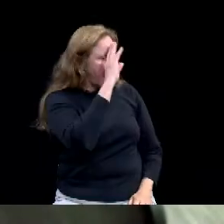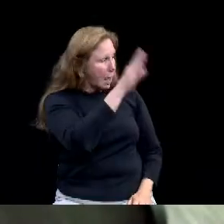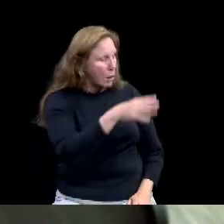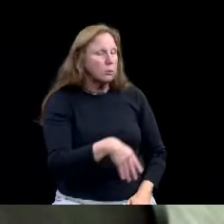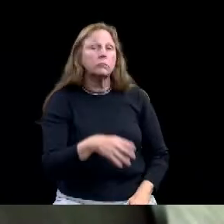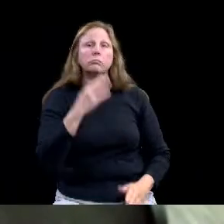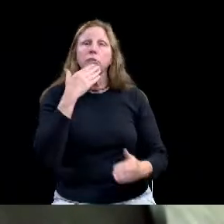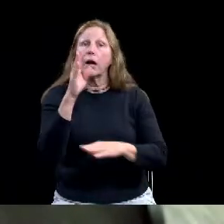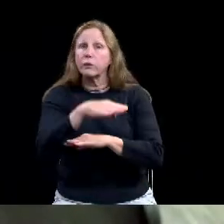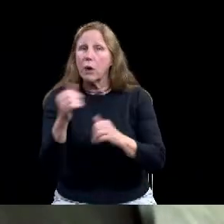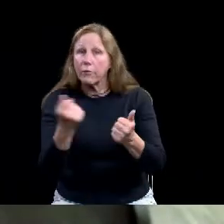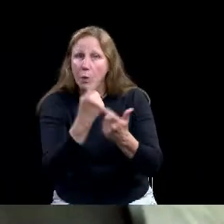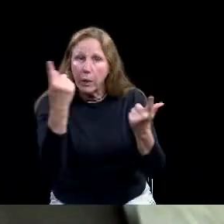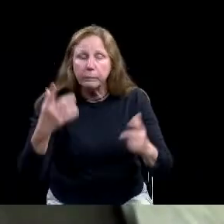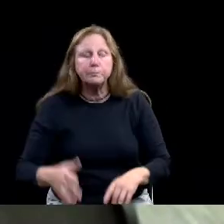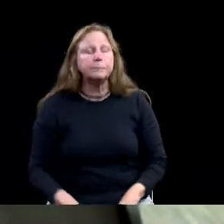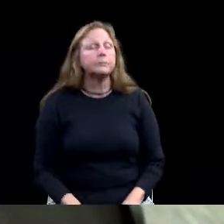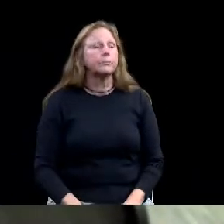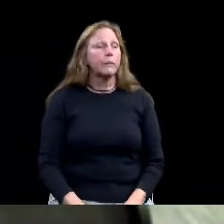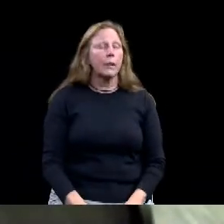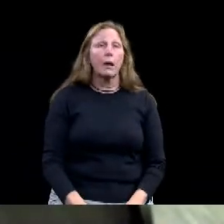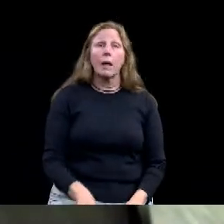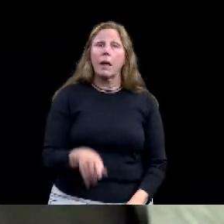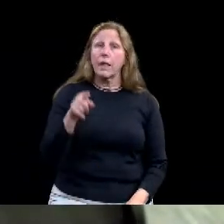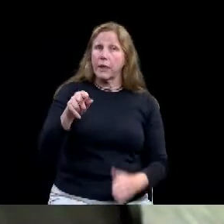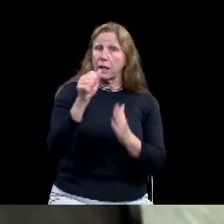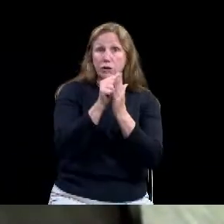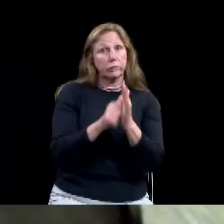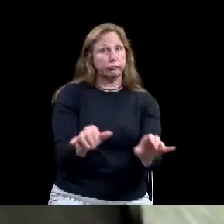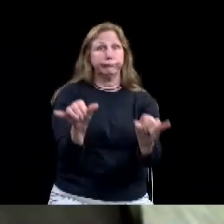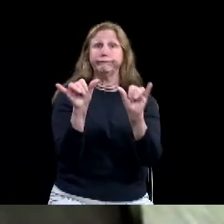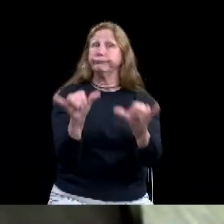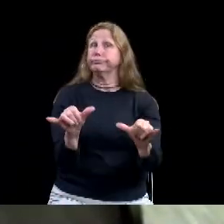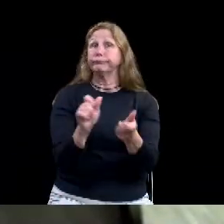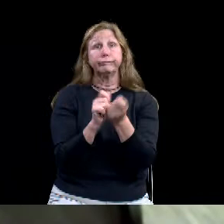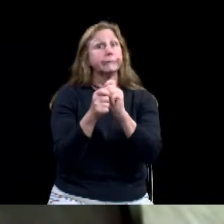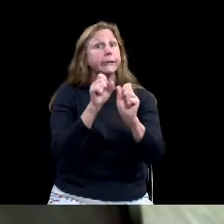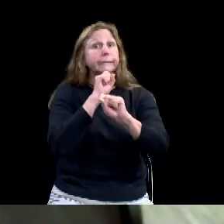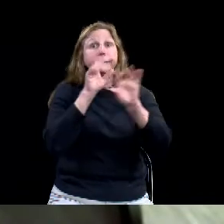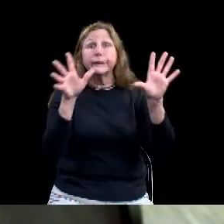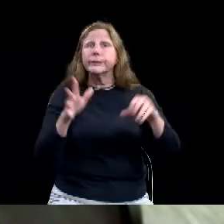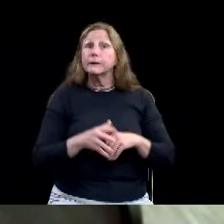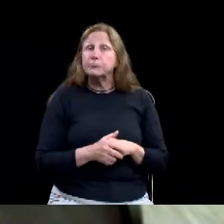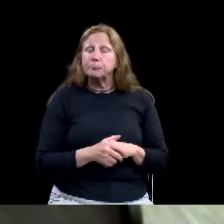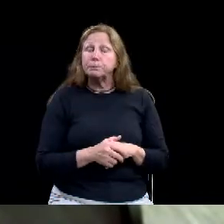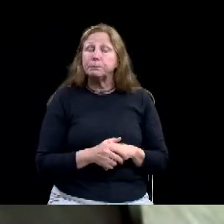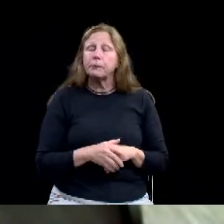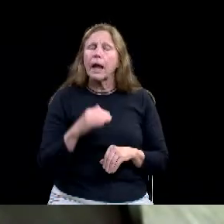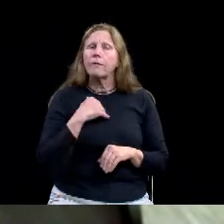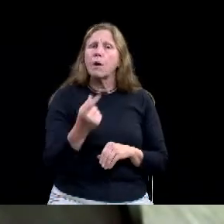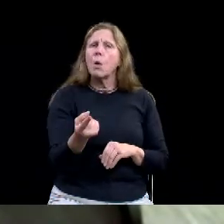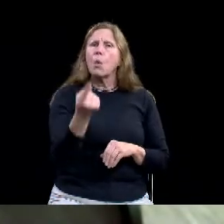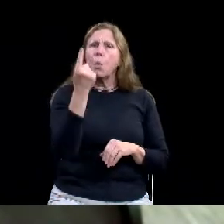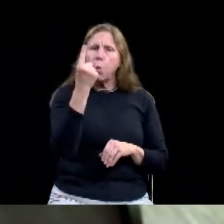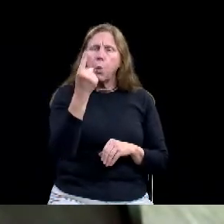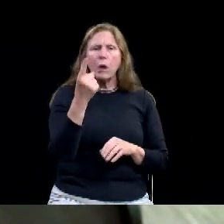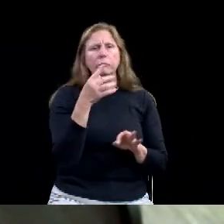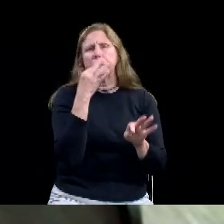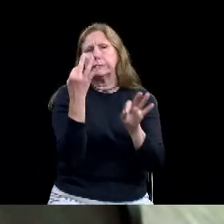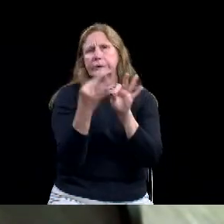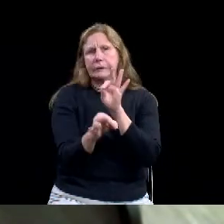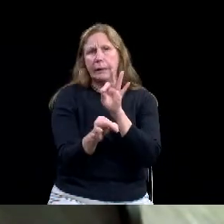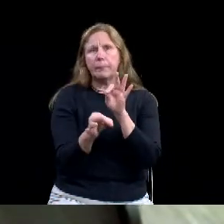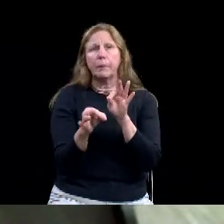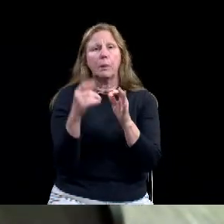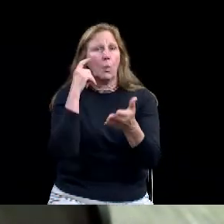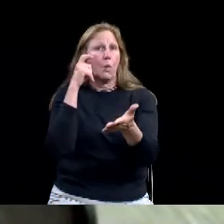have one pretty simple employee recognition that I wanted to provide. I really wanted to start the meeting by just saying a big thank you to